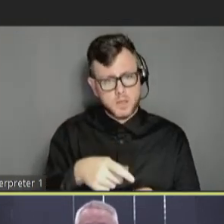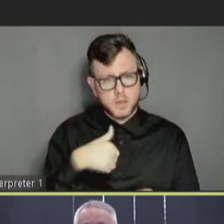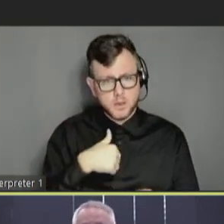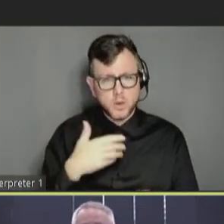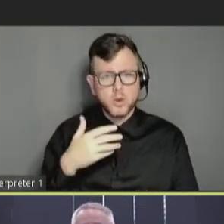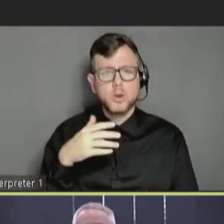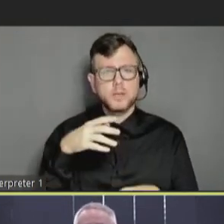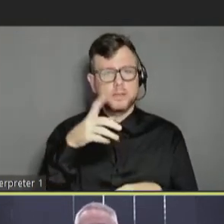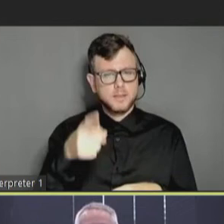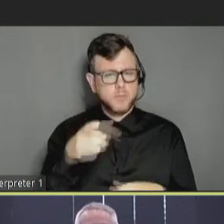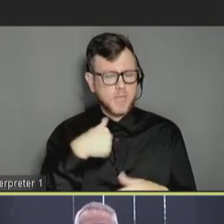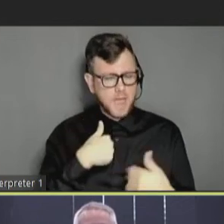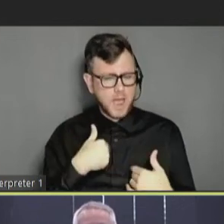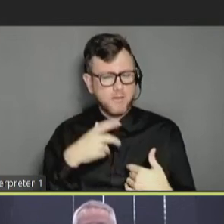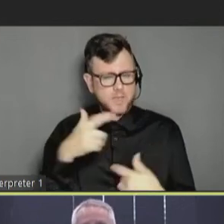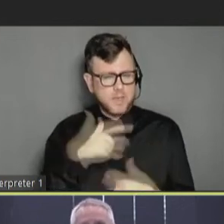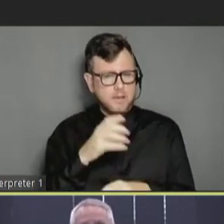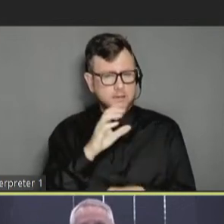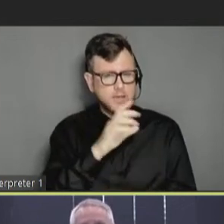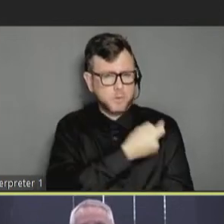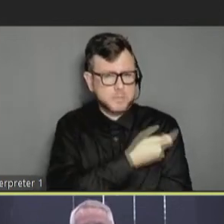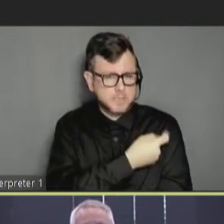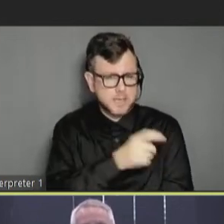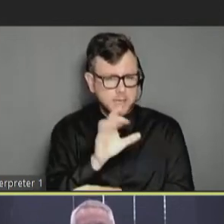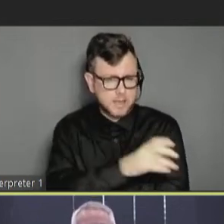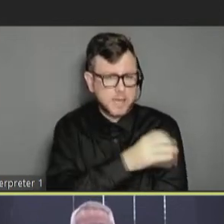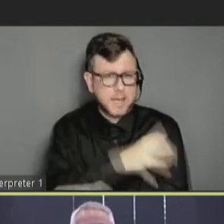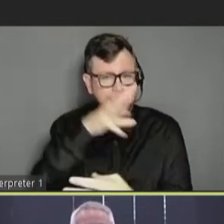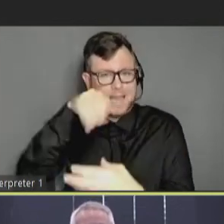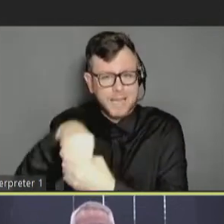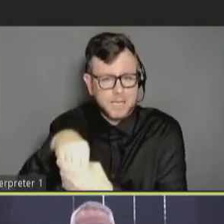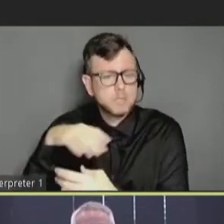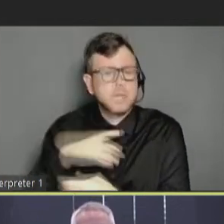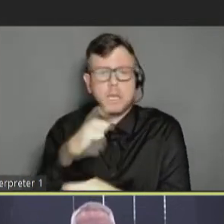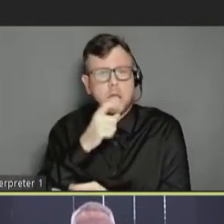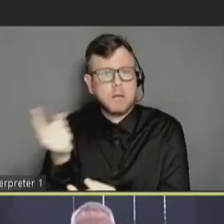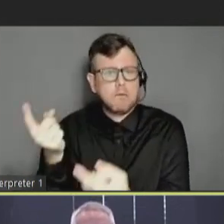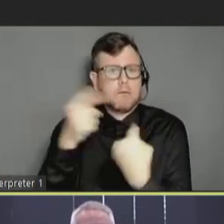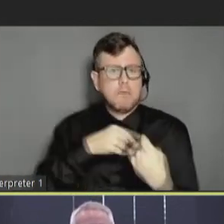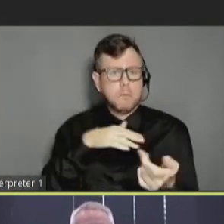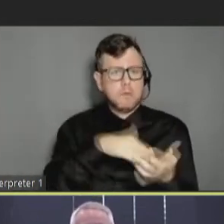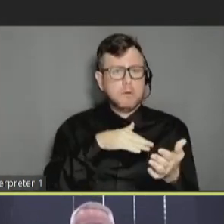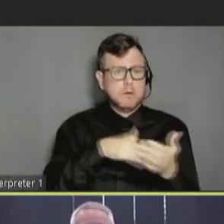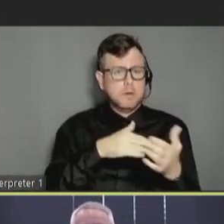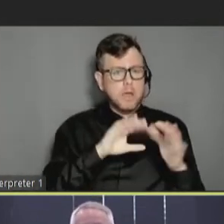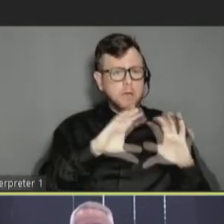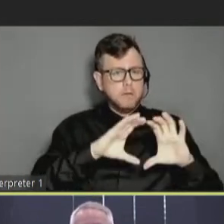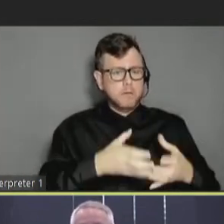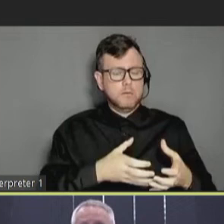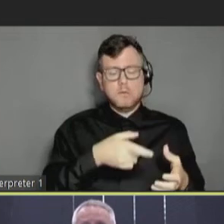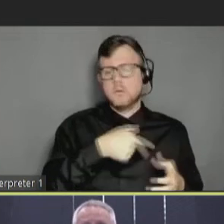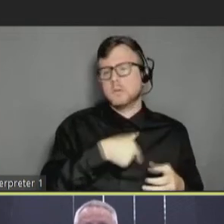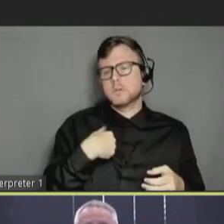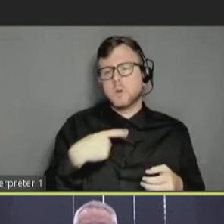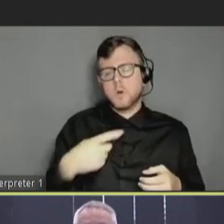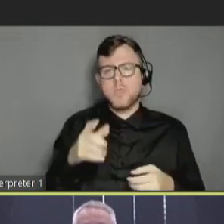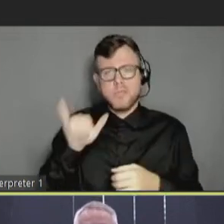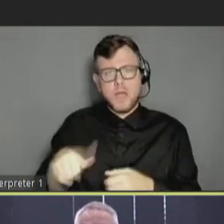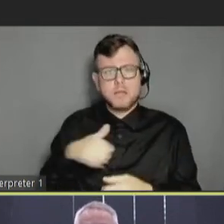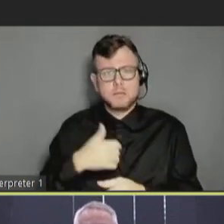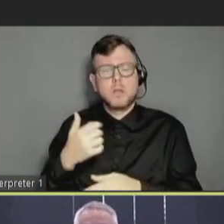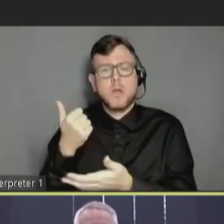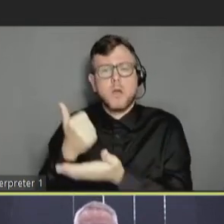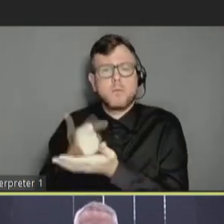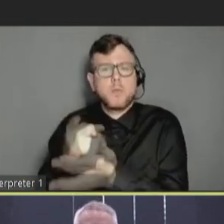setting, we make it a bit less threatening than coming into a healthcare center has really been a rewarding and helpful